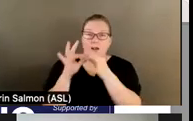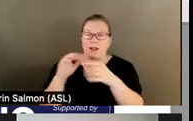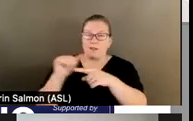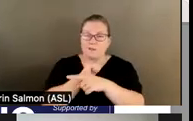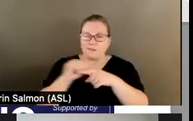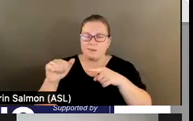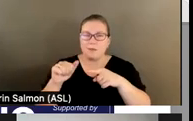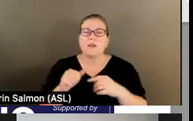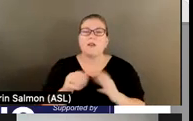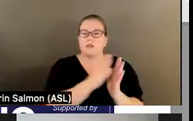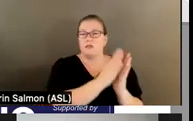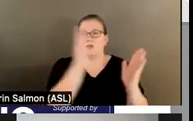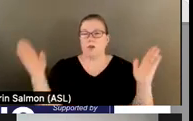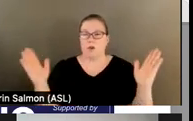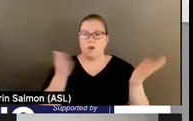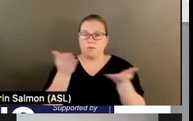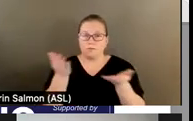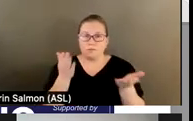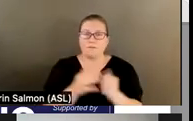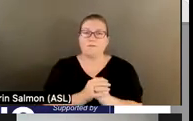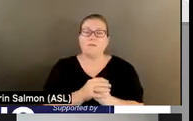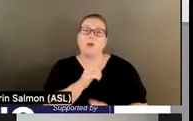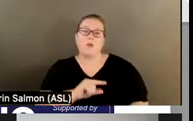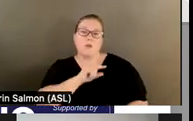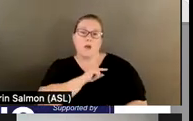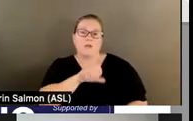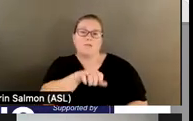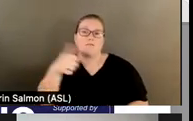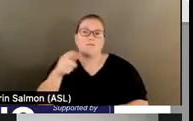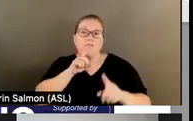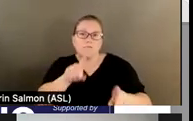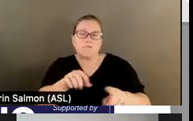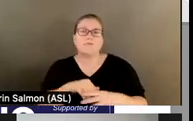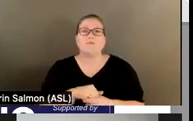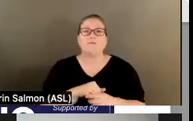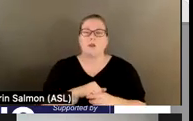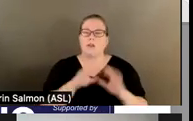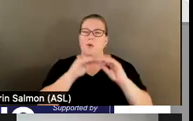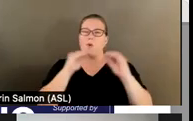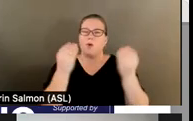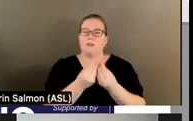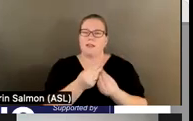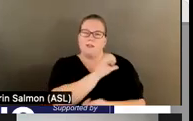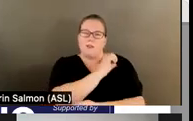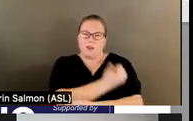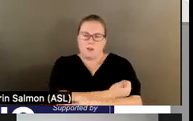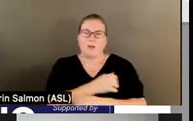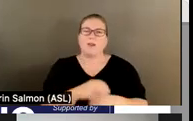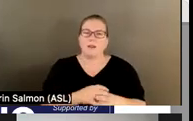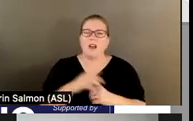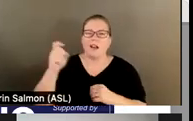scope of services, quality and other reporting, the organizational authority, and their governance and accreditations.